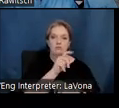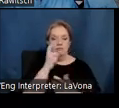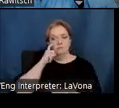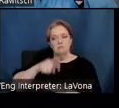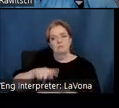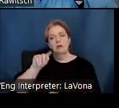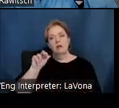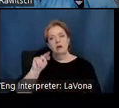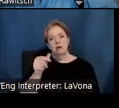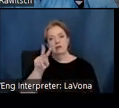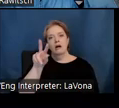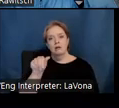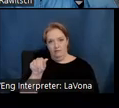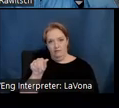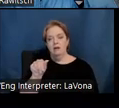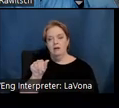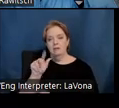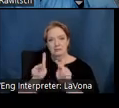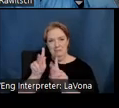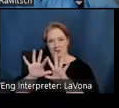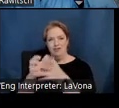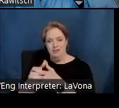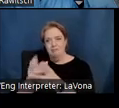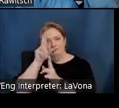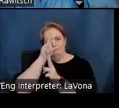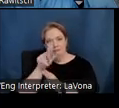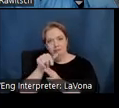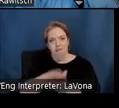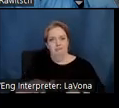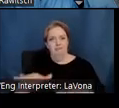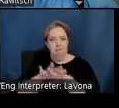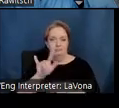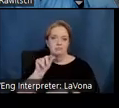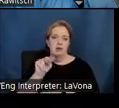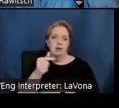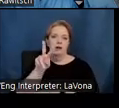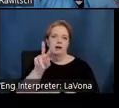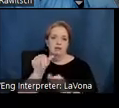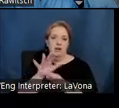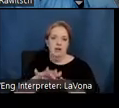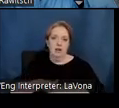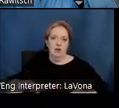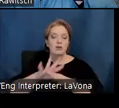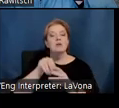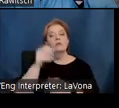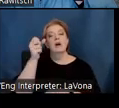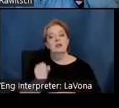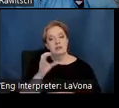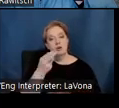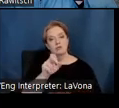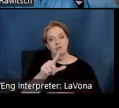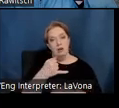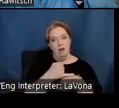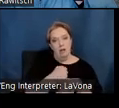of Tovangar, the Tongva World, including the Los Angeles Basin, South Channel Islands, San Gabriel and Pomona